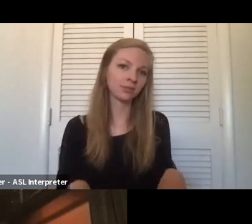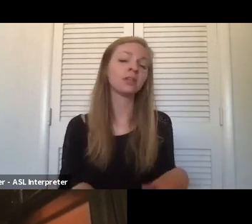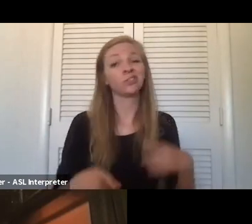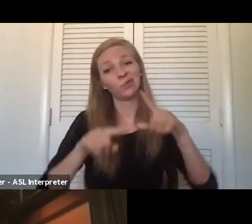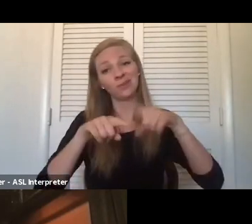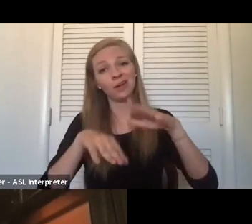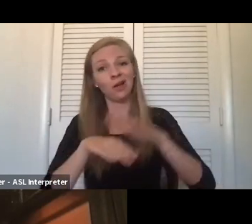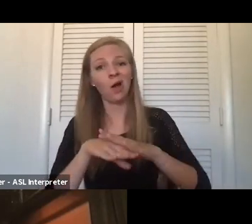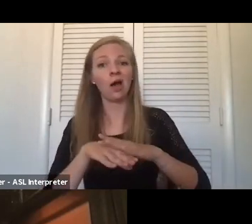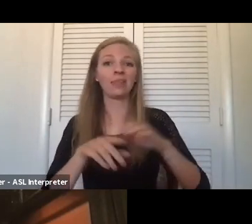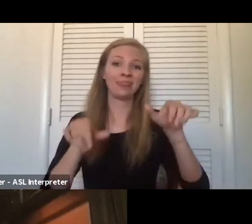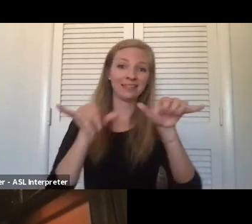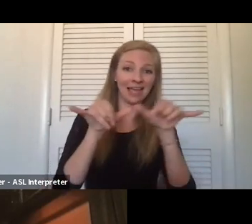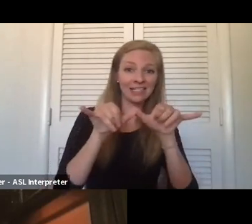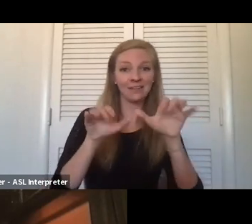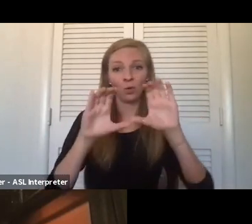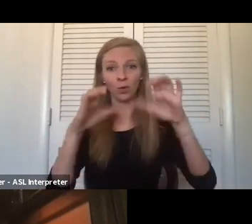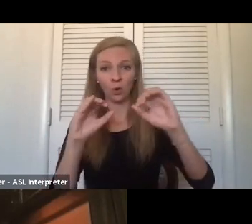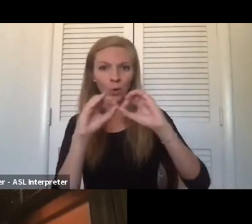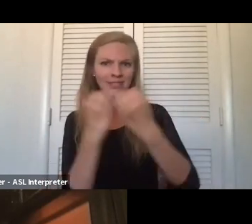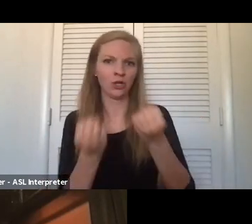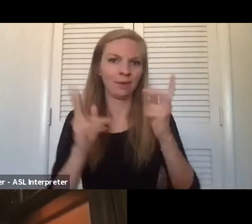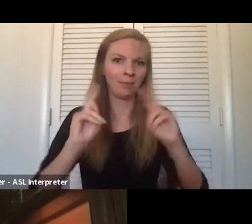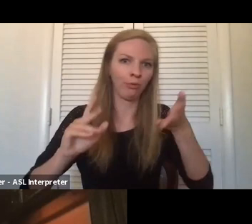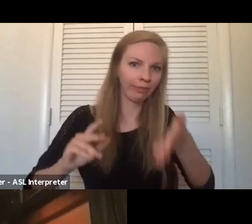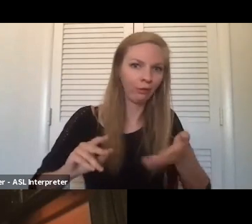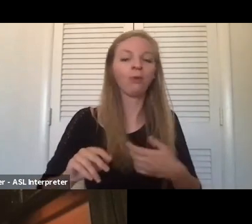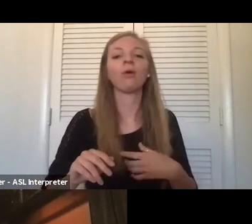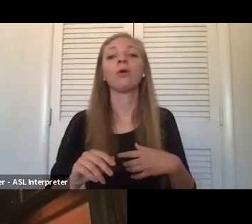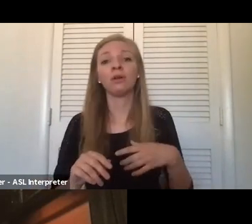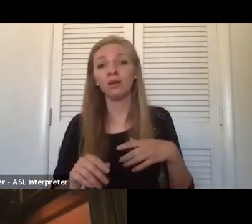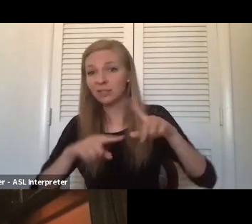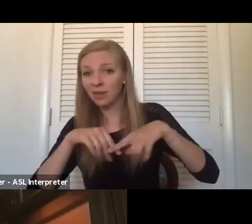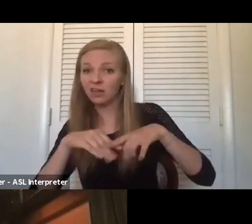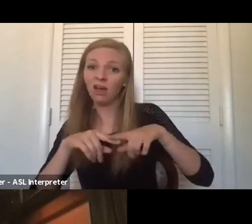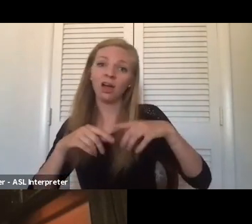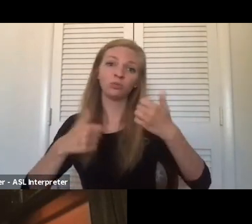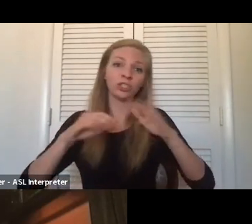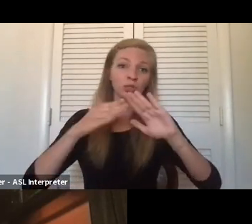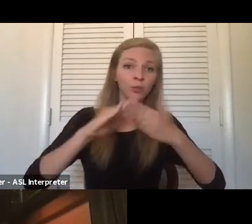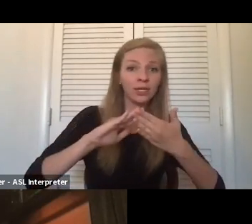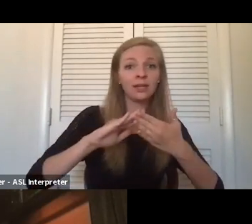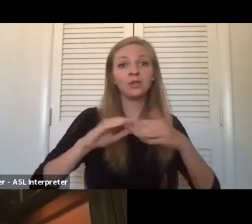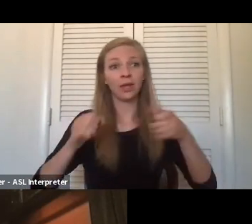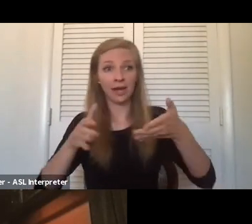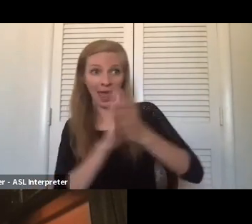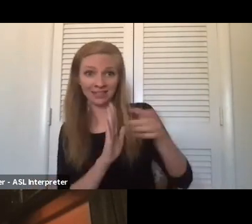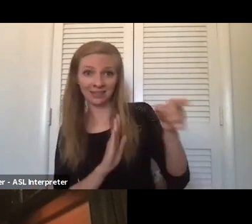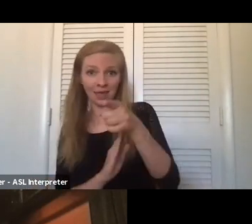the size of your organization, if there are people who live right there in our community, you can ask them and they can be like an ad hoc